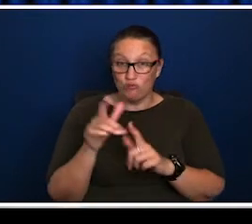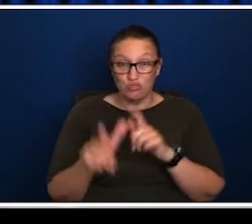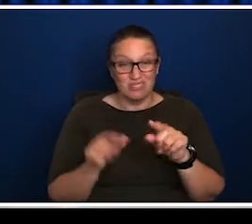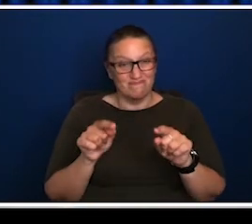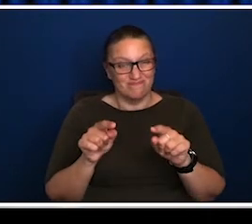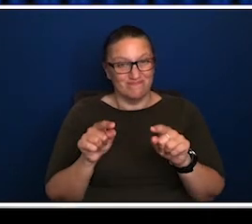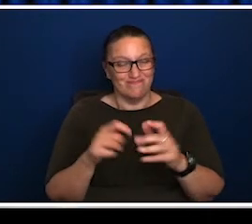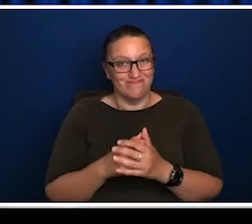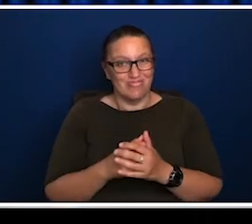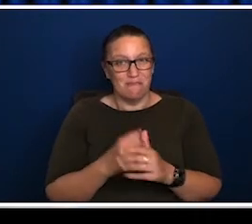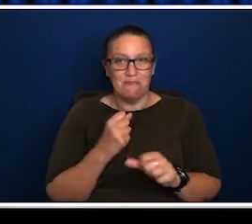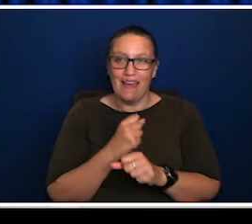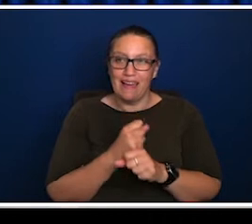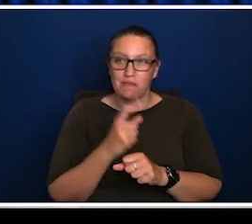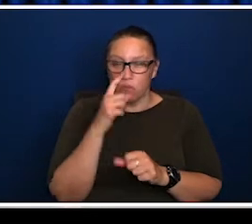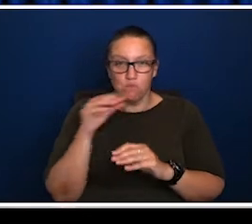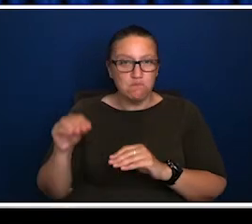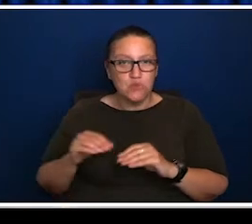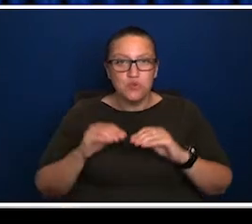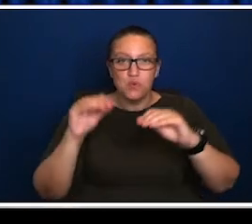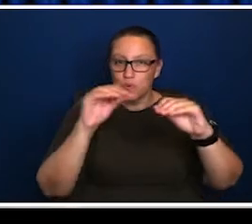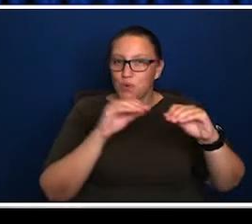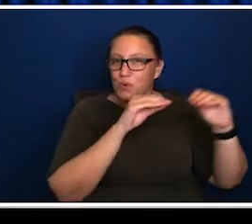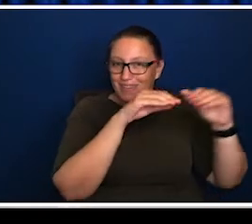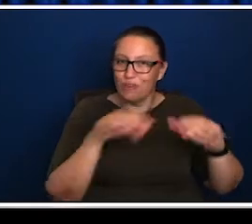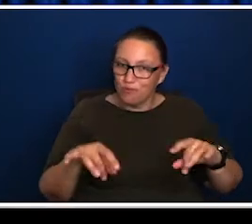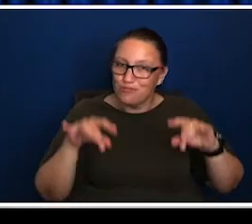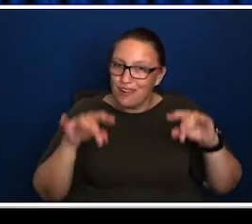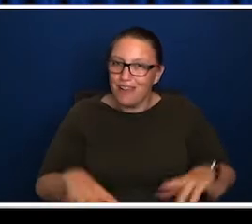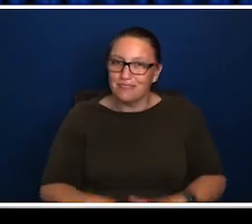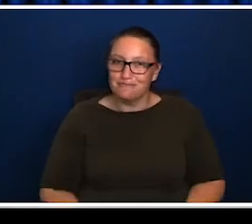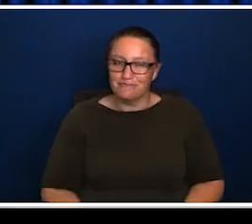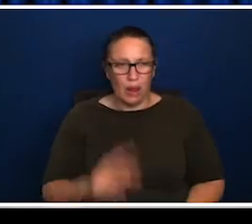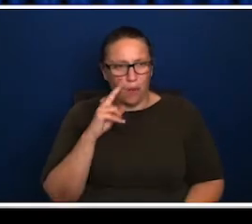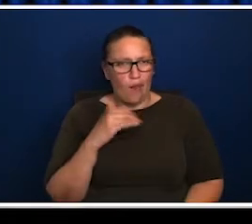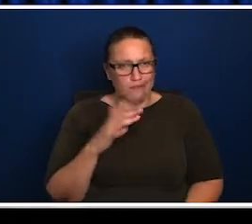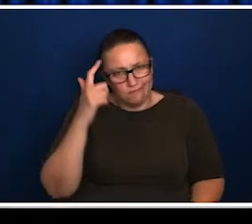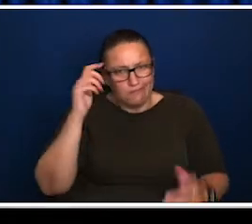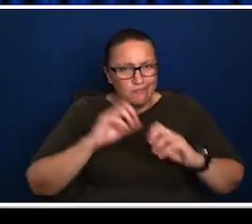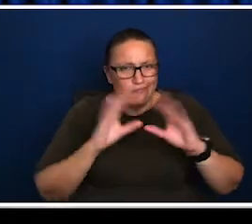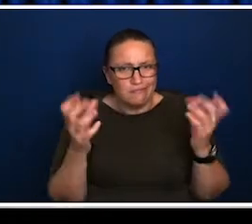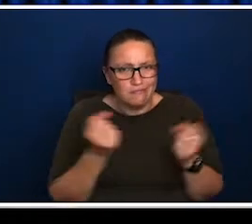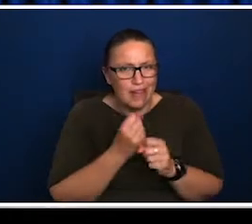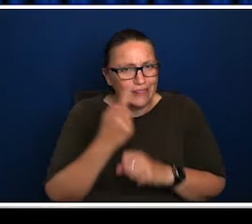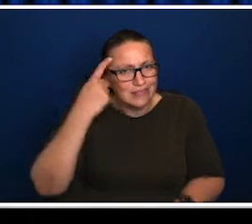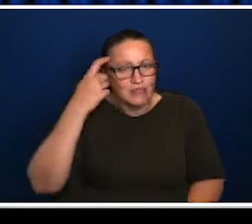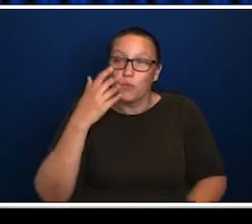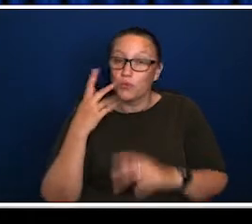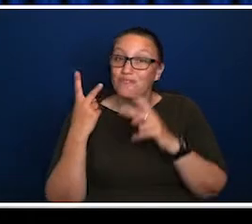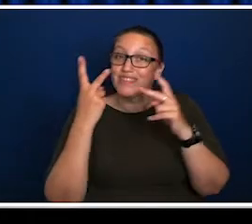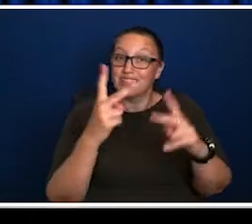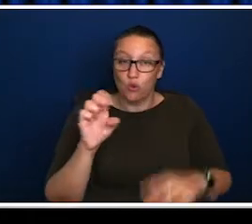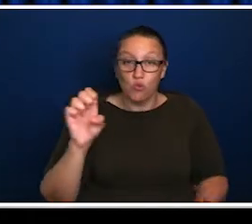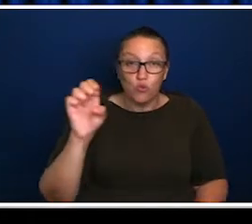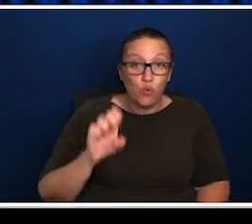the, the fact that this is a really strong driver for people to move, um, domestically. It's one of the, it, it seems like a no